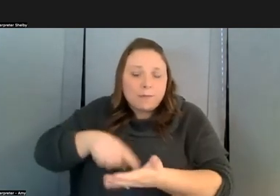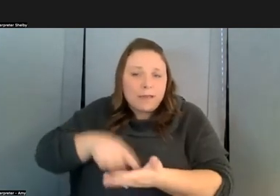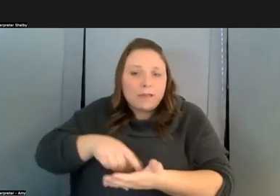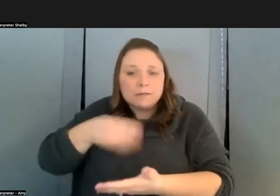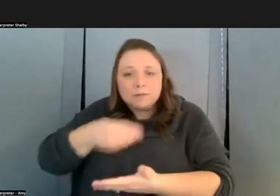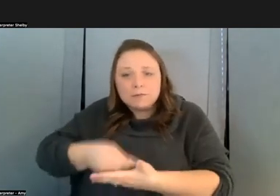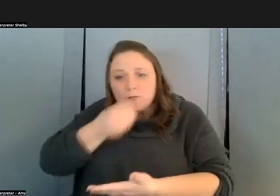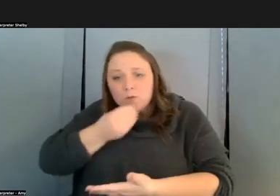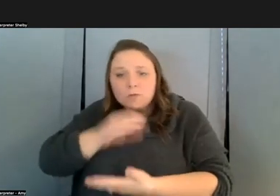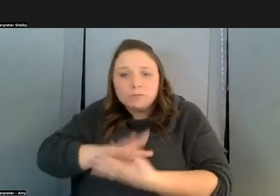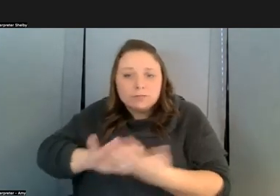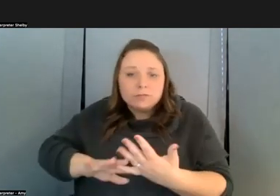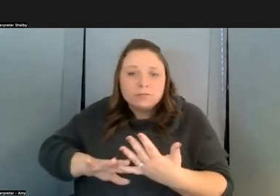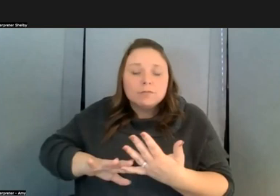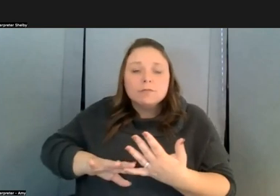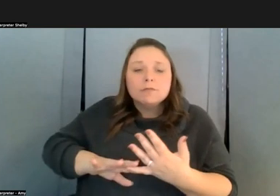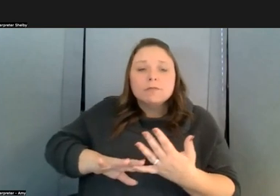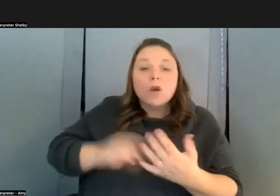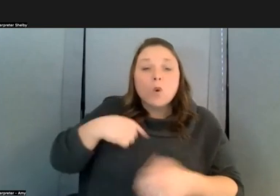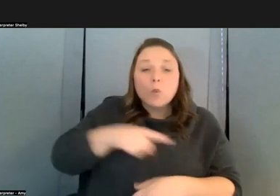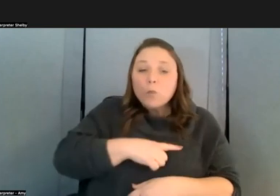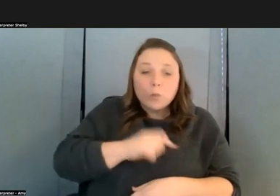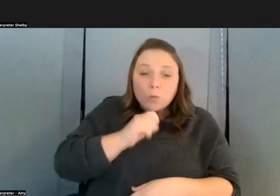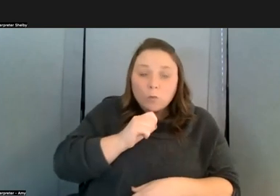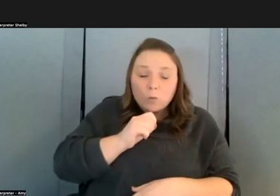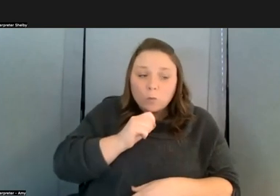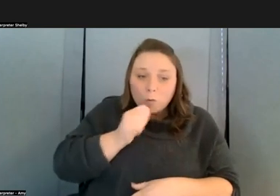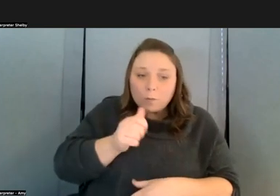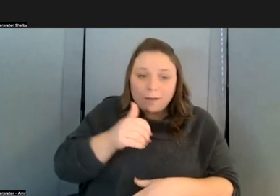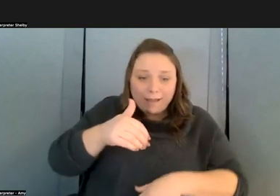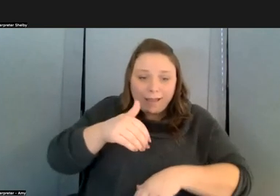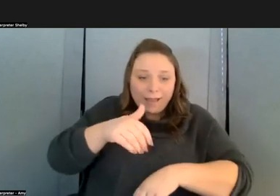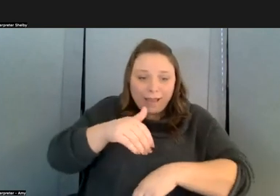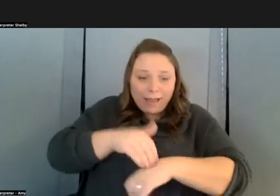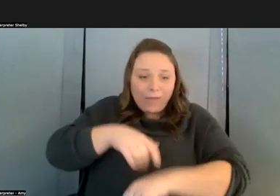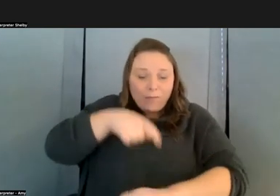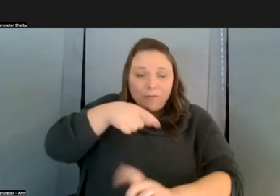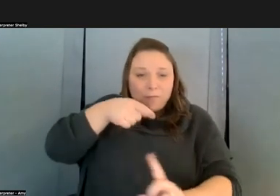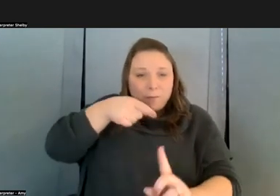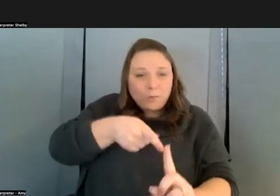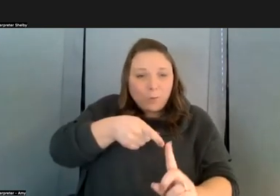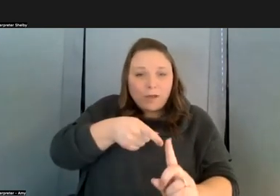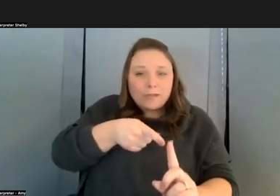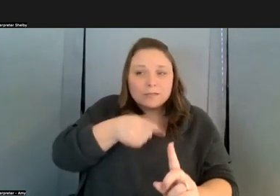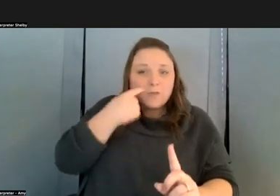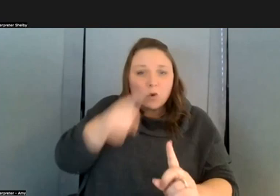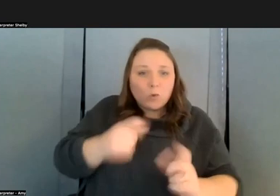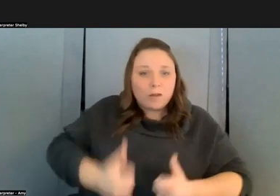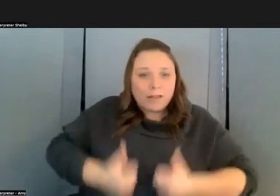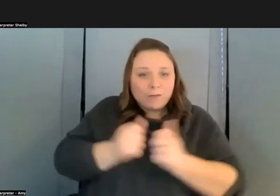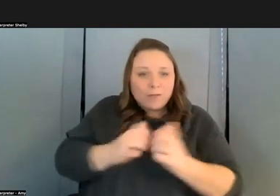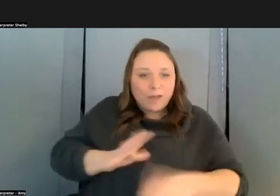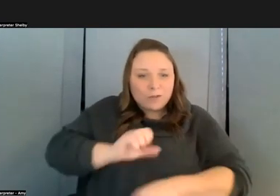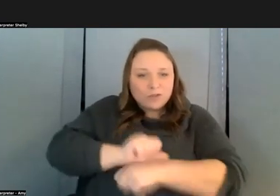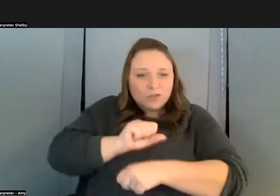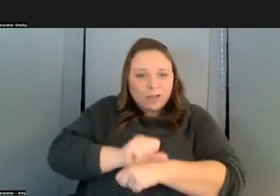may never be to the point where it's possible to thrive even if you don't have a job maybe one day